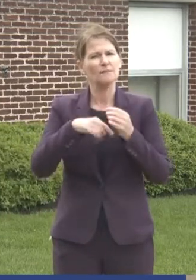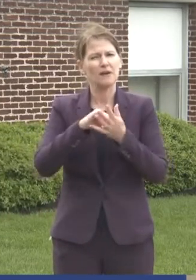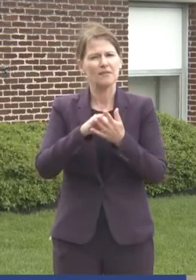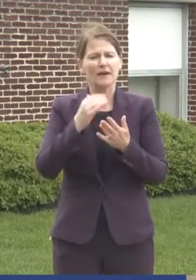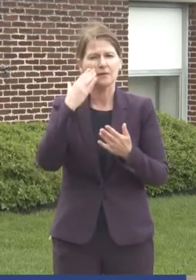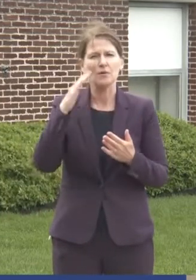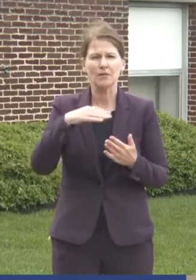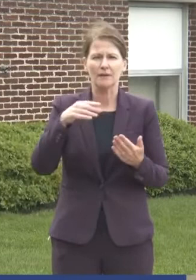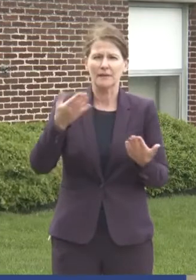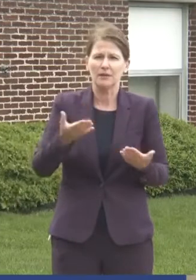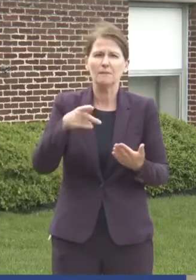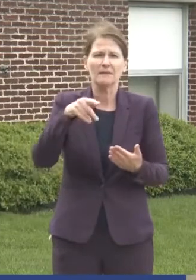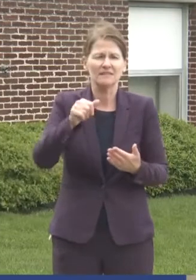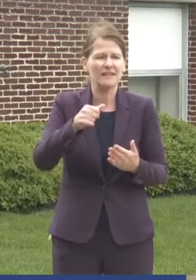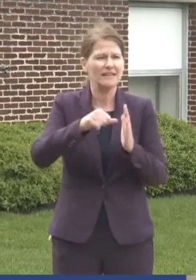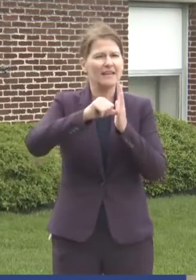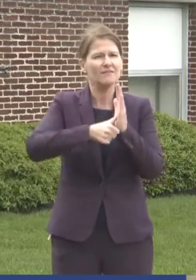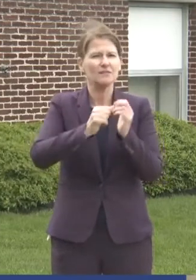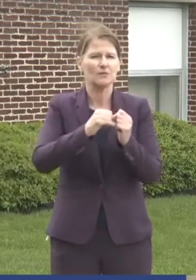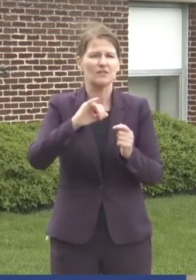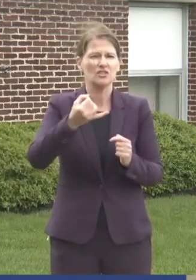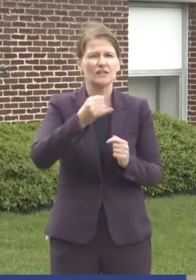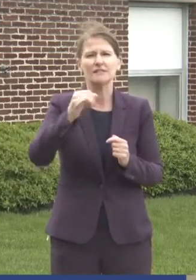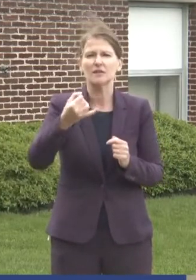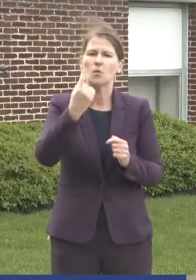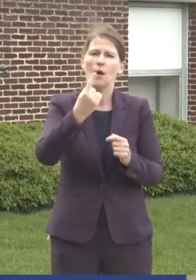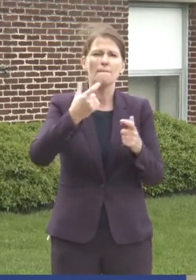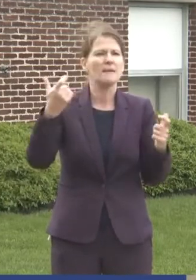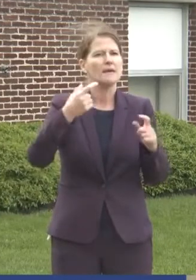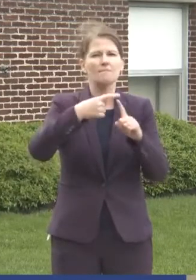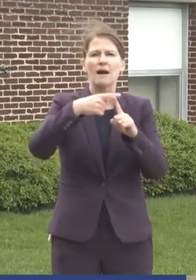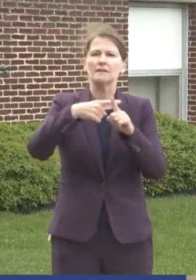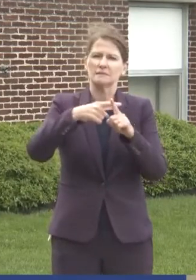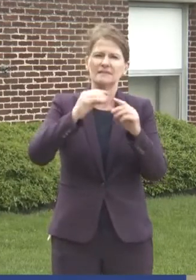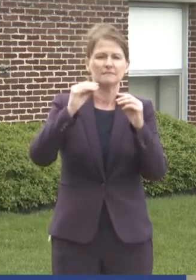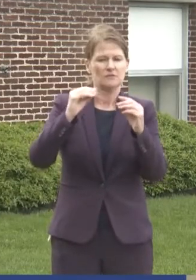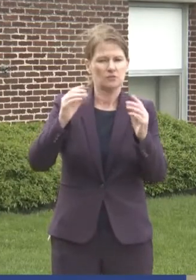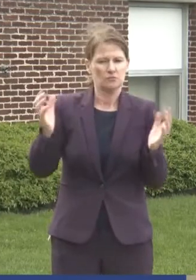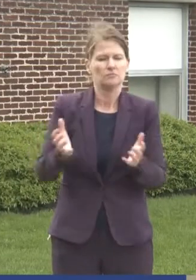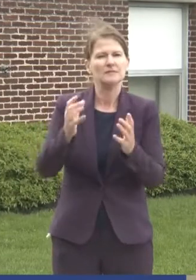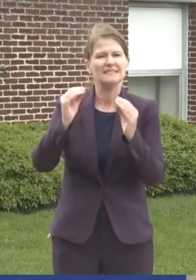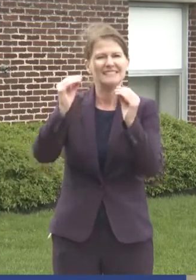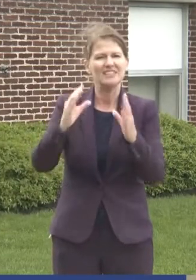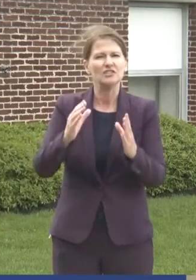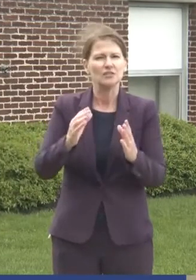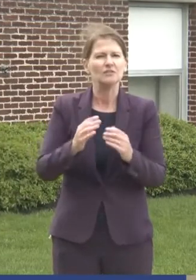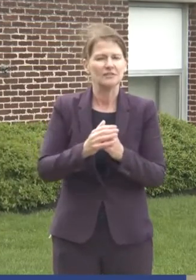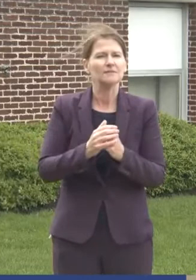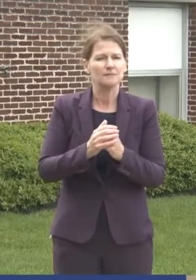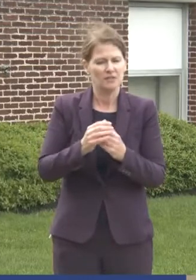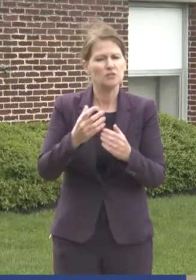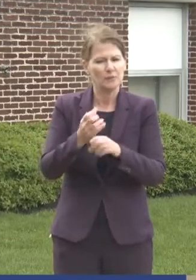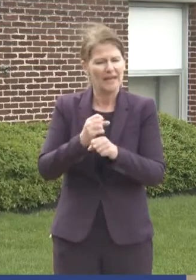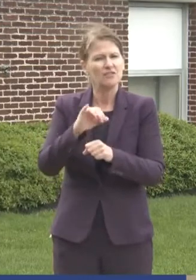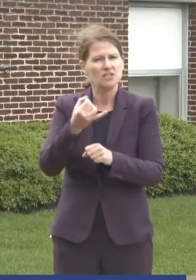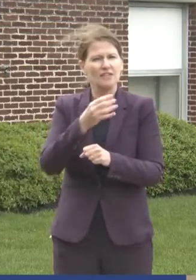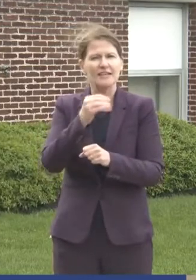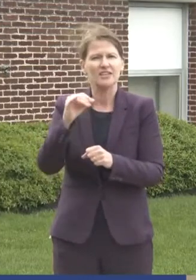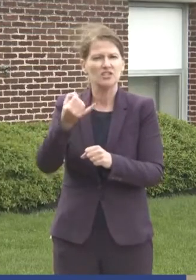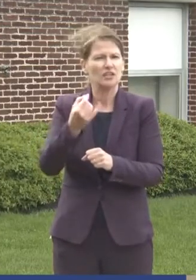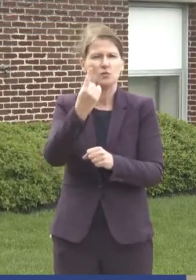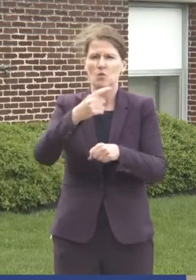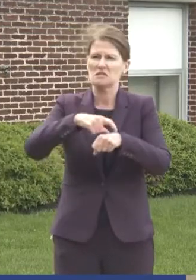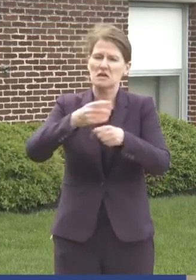Pennsylvania, the emphasis with the Johnson and Johnson, the one big public emphasis was the teachers. And that's we're finished with that. Yeah. And I was just wondering,